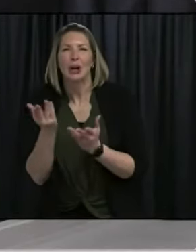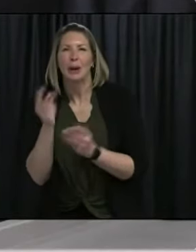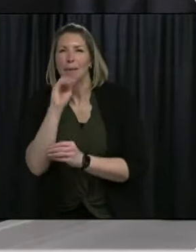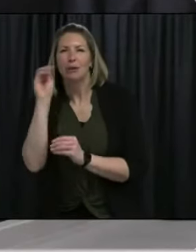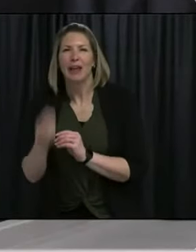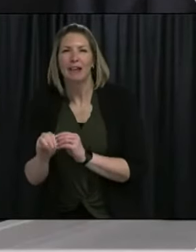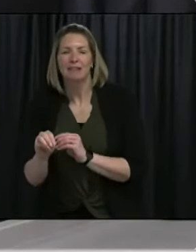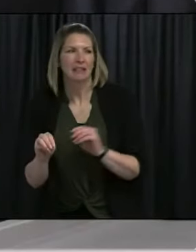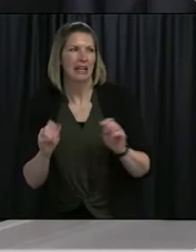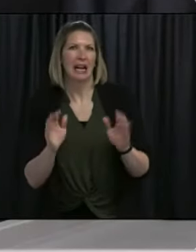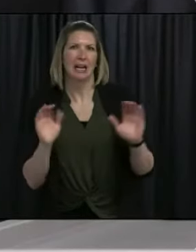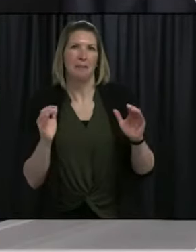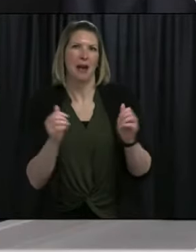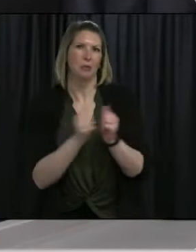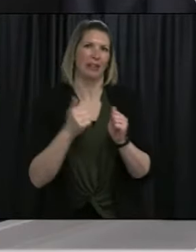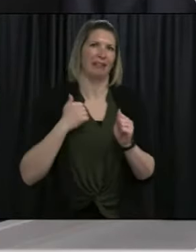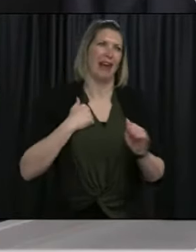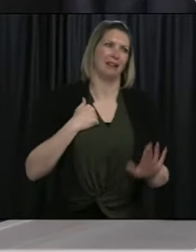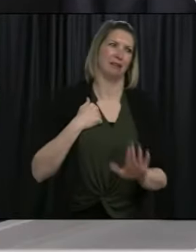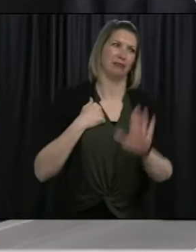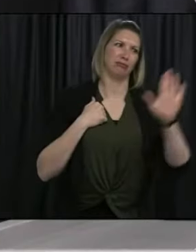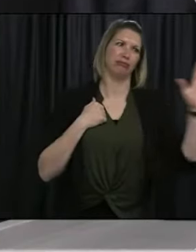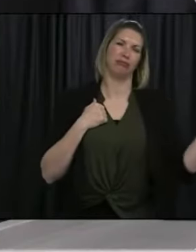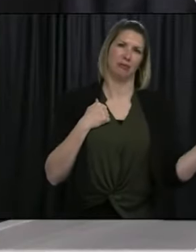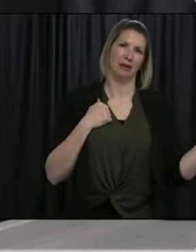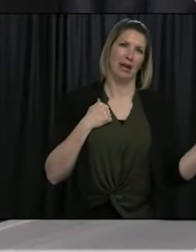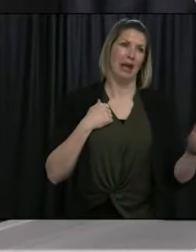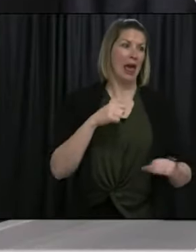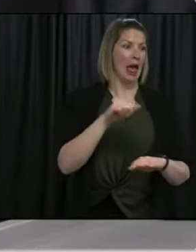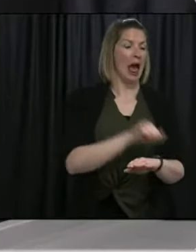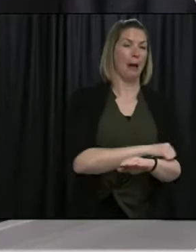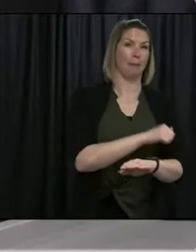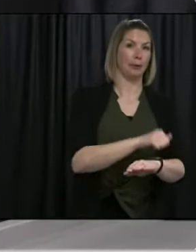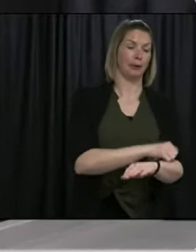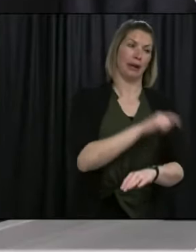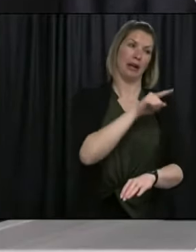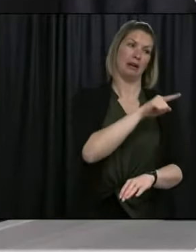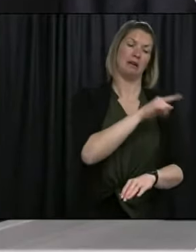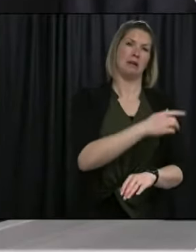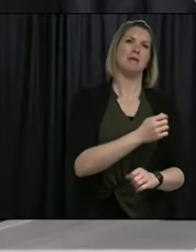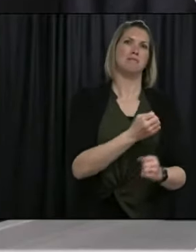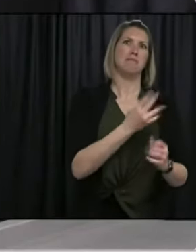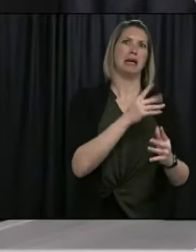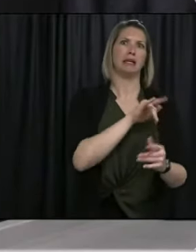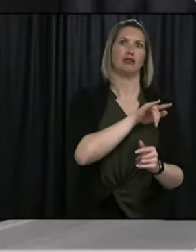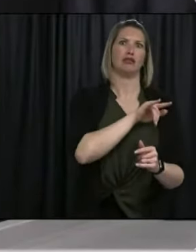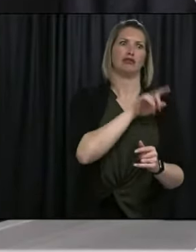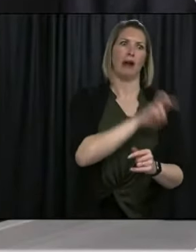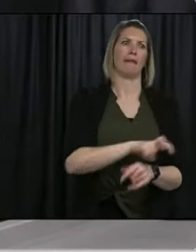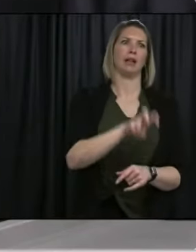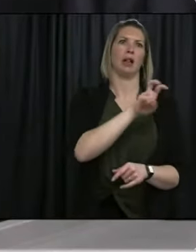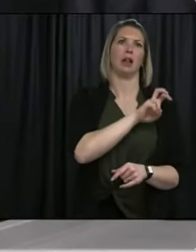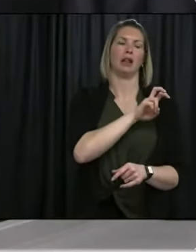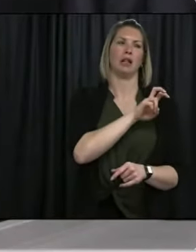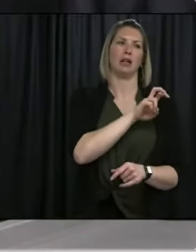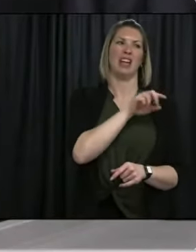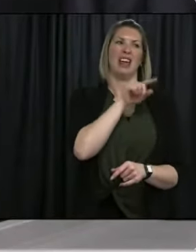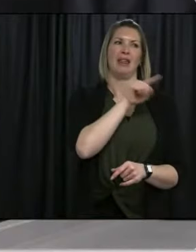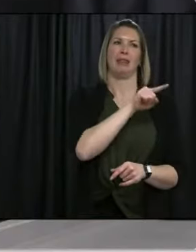Alberta, one of the places from which we get a lot of our travel, is up at 311